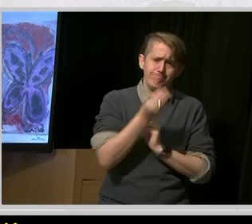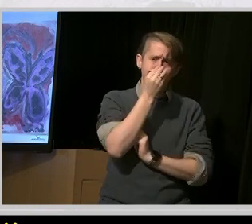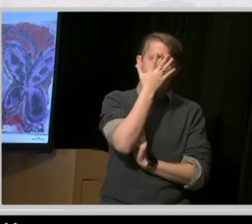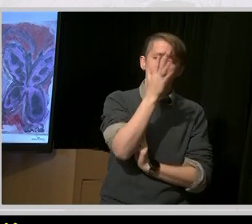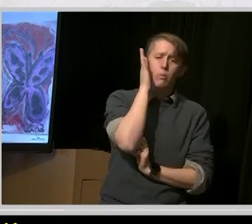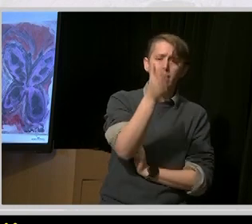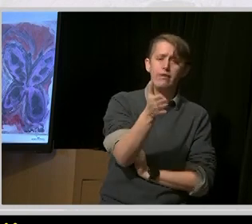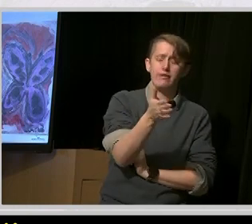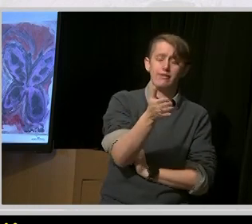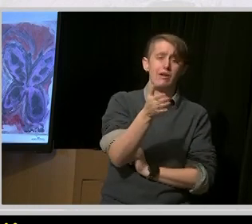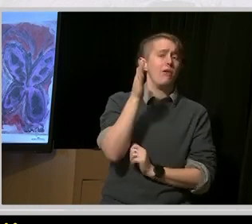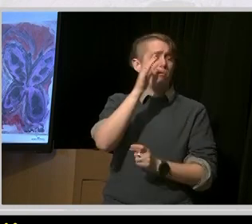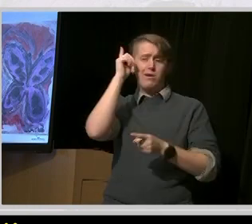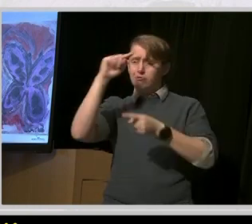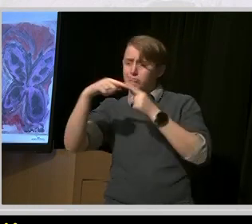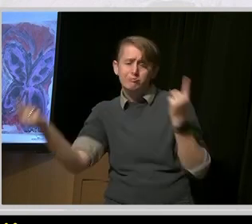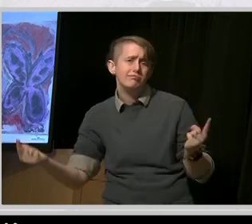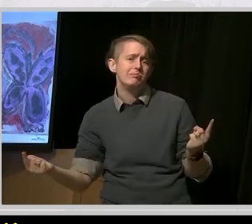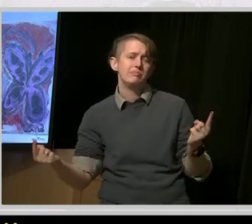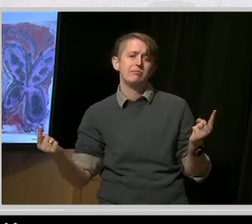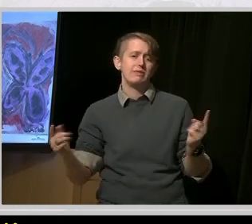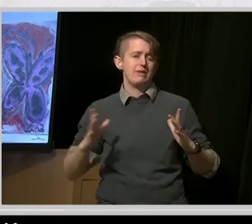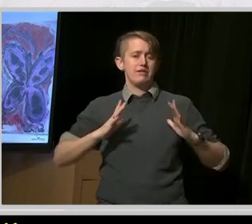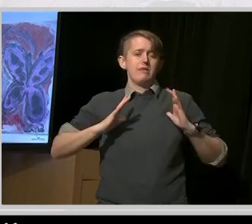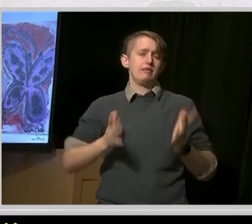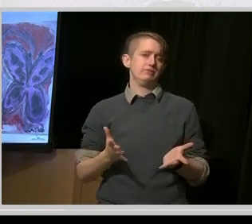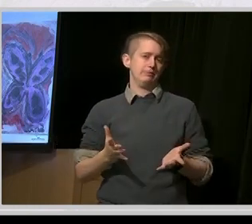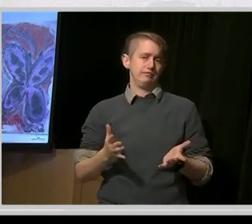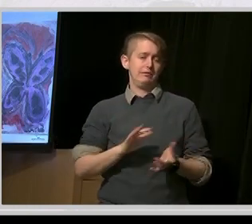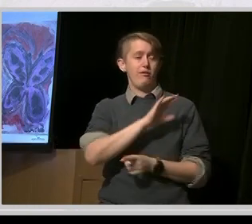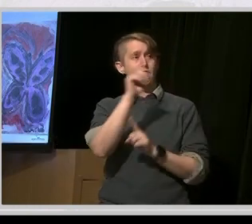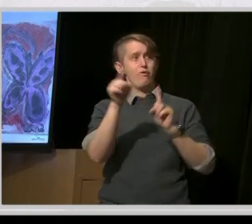But we should never forget the goal of allowing